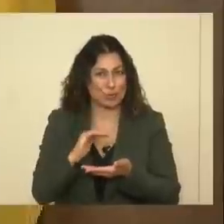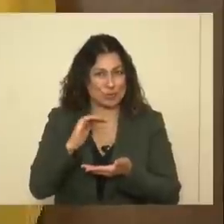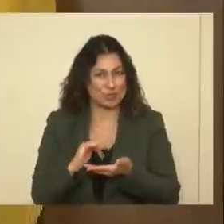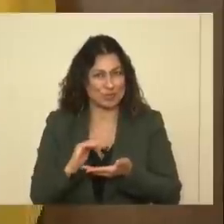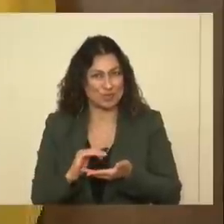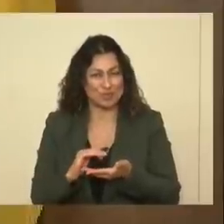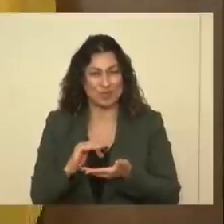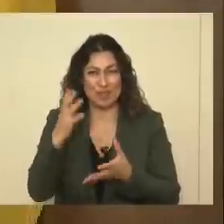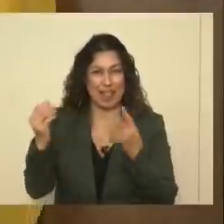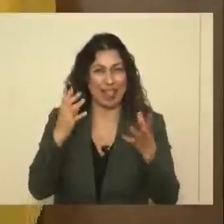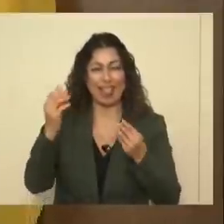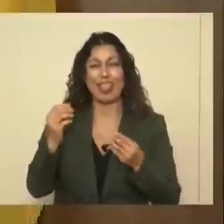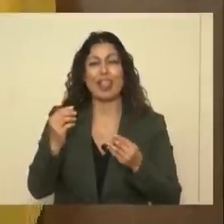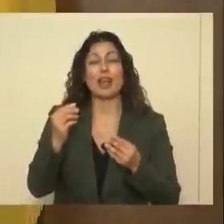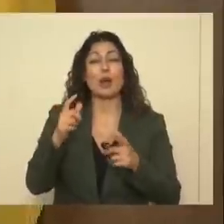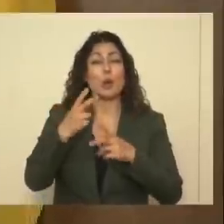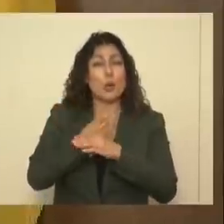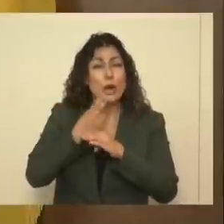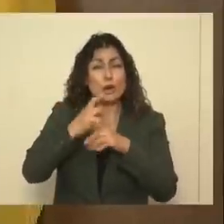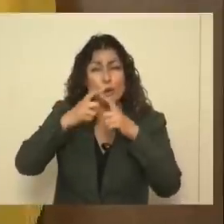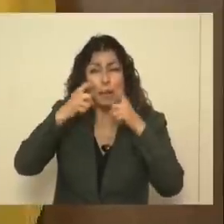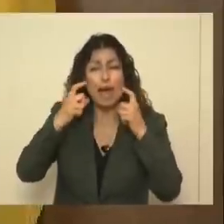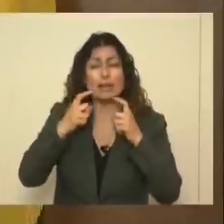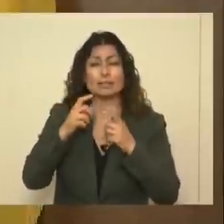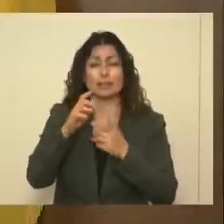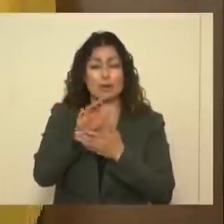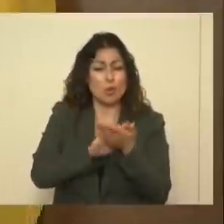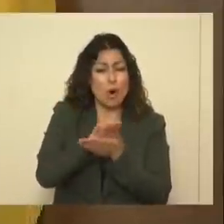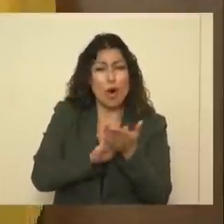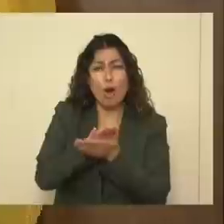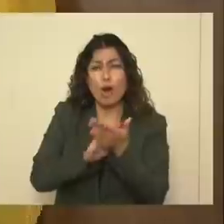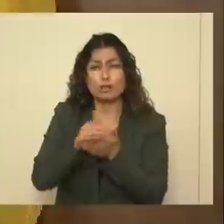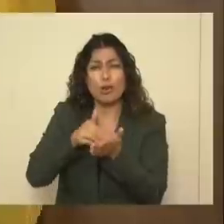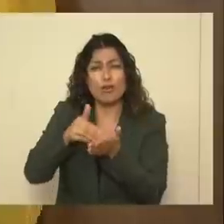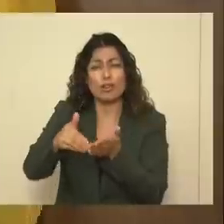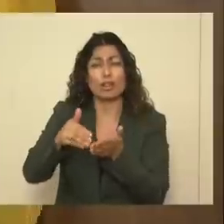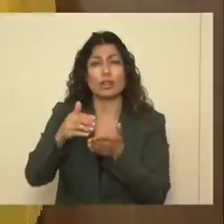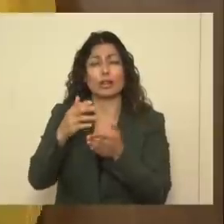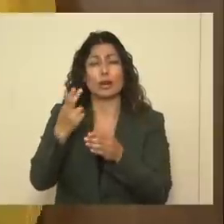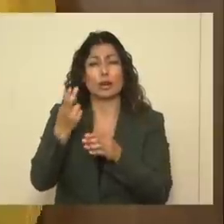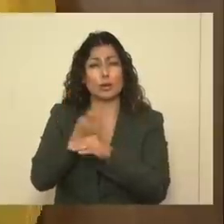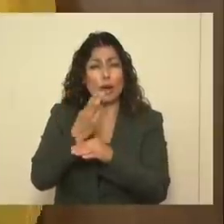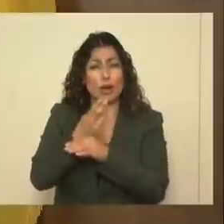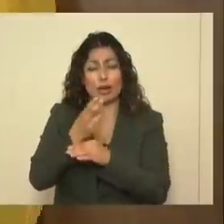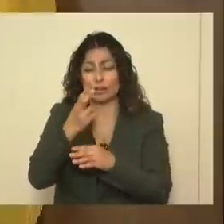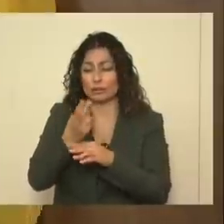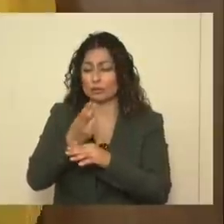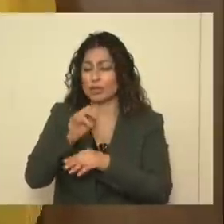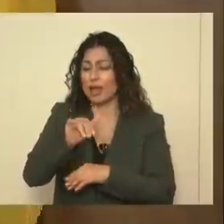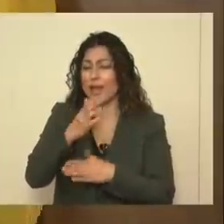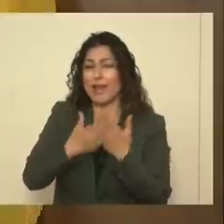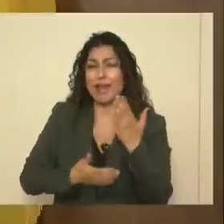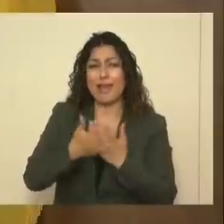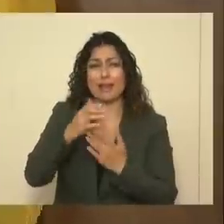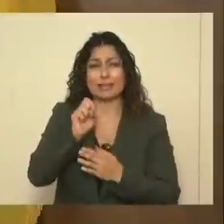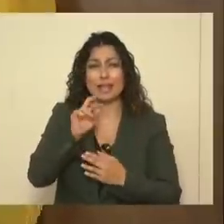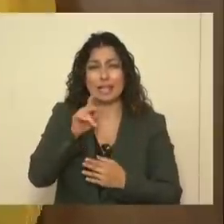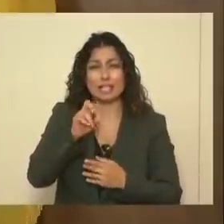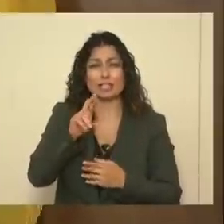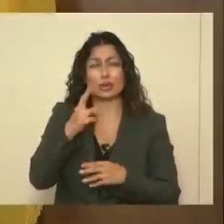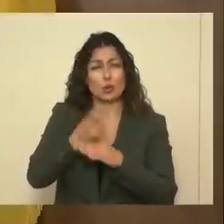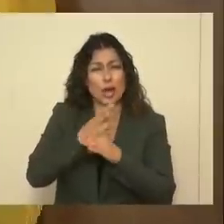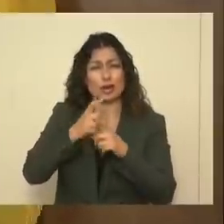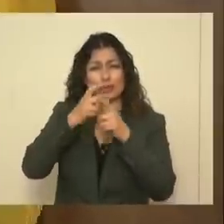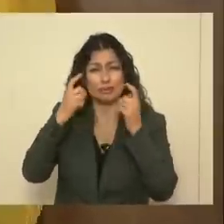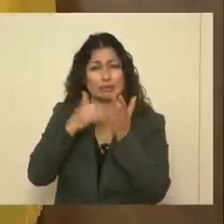your mask, that you wash your hands, that you use hand sanitizer, that you're wearing your mask, that these mitigation efforts